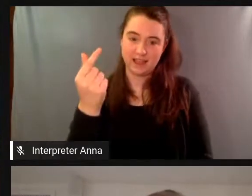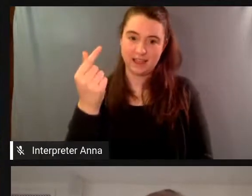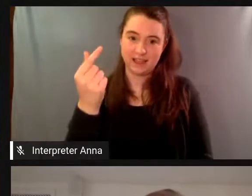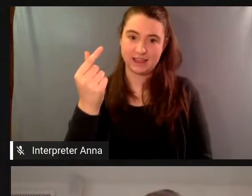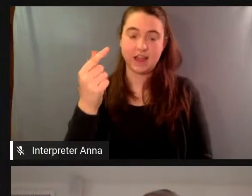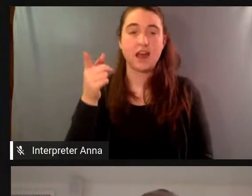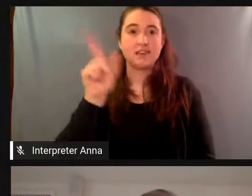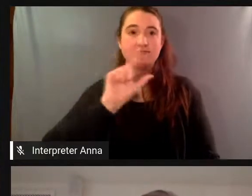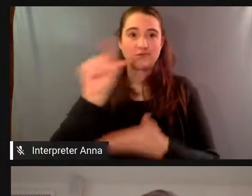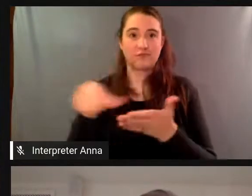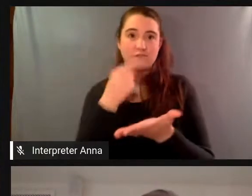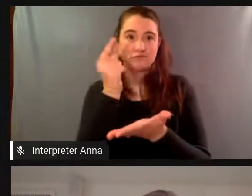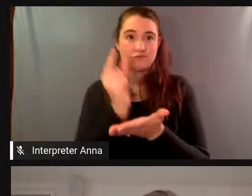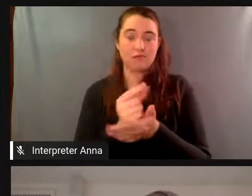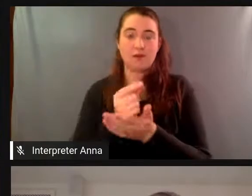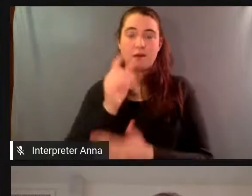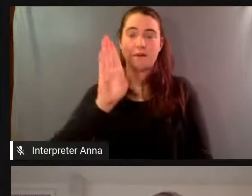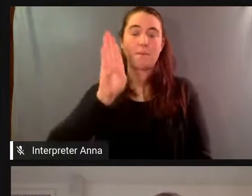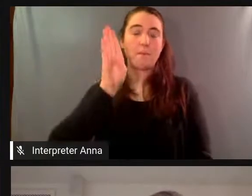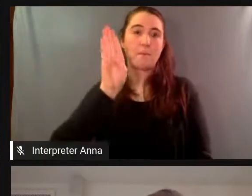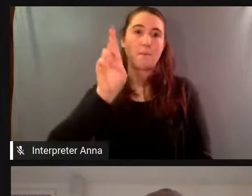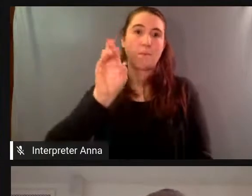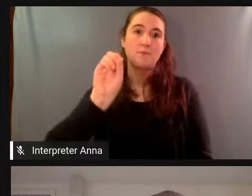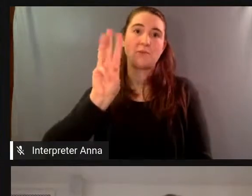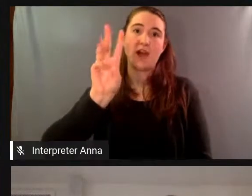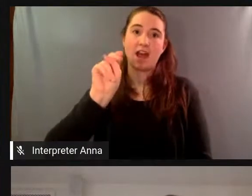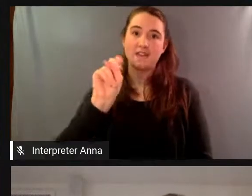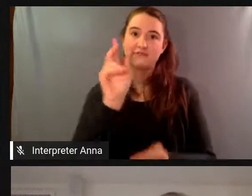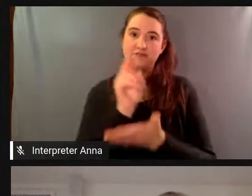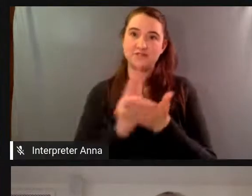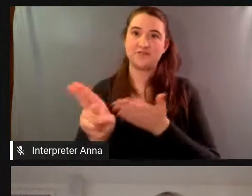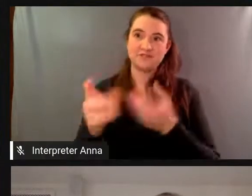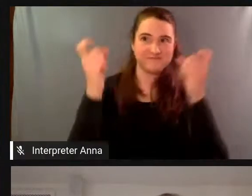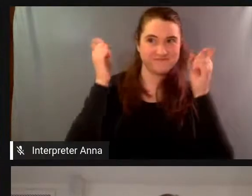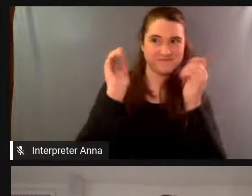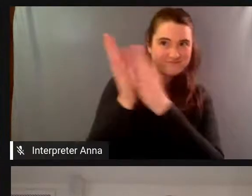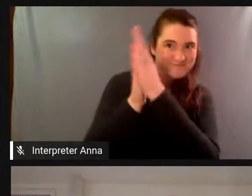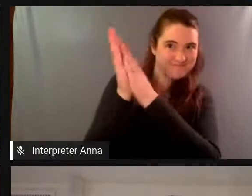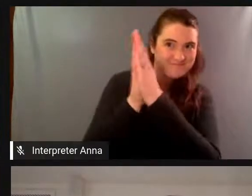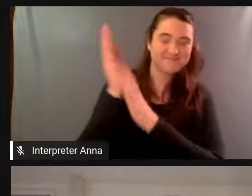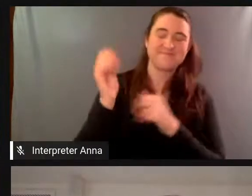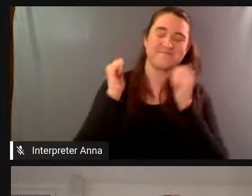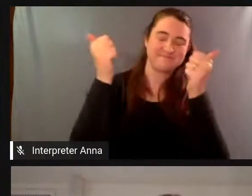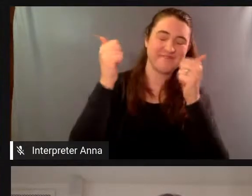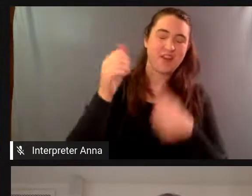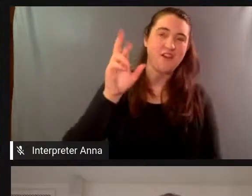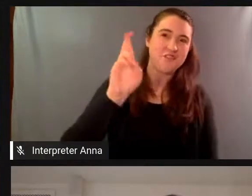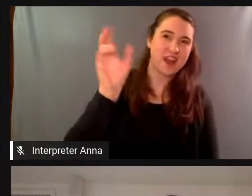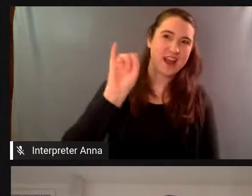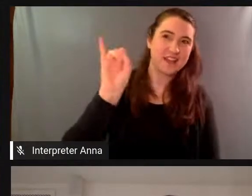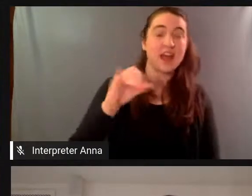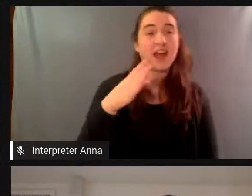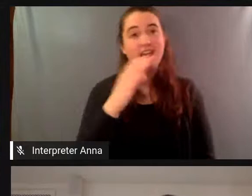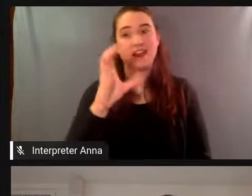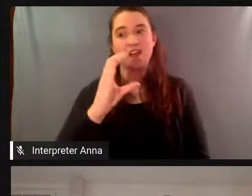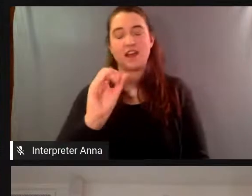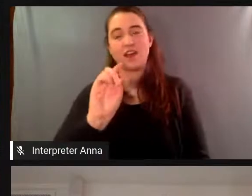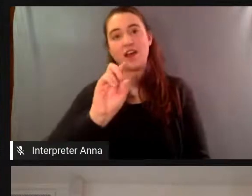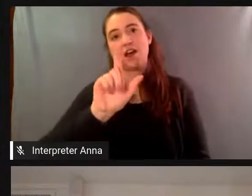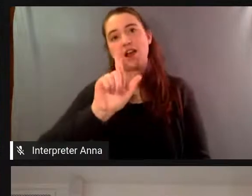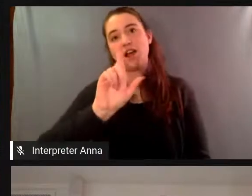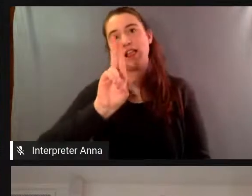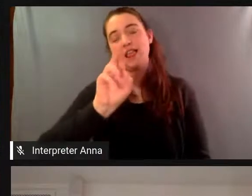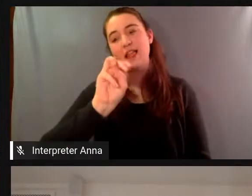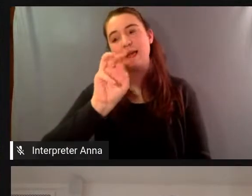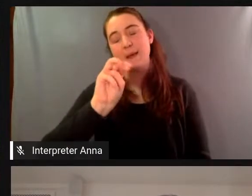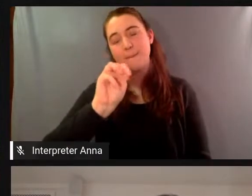is a graduate of brown university go rhode island uh and columbia the columbia university school of journalism welcome